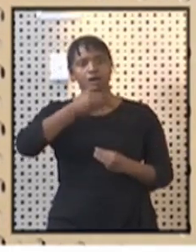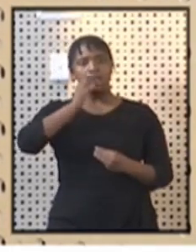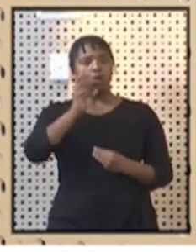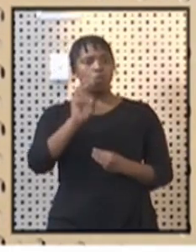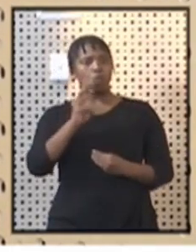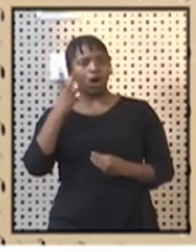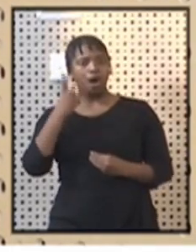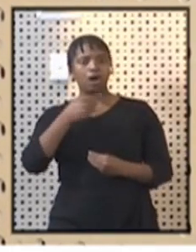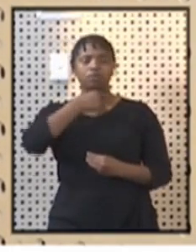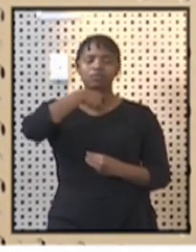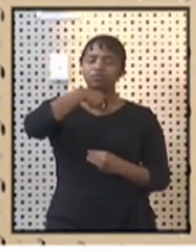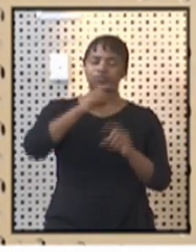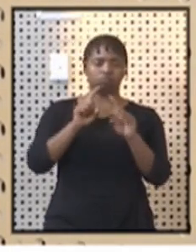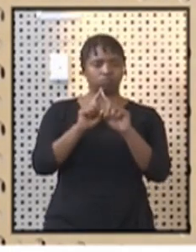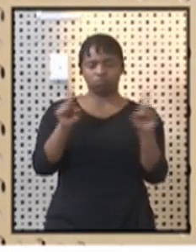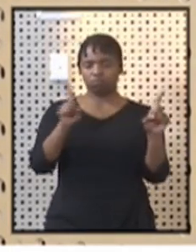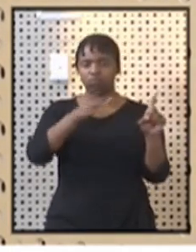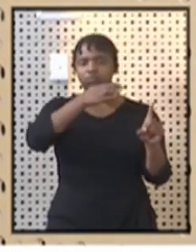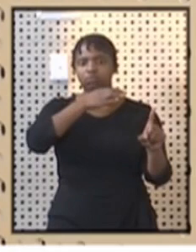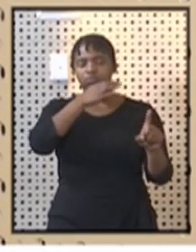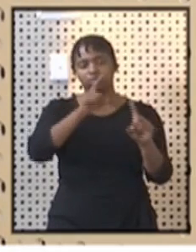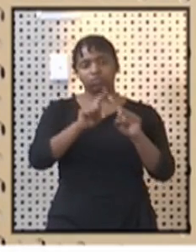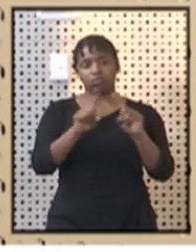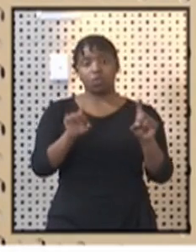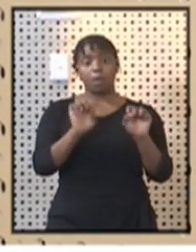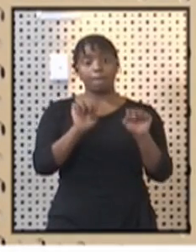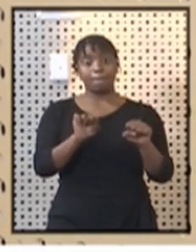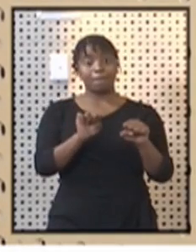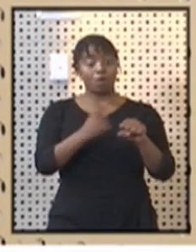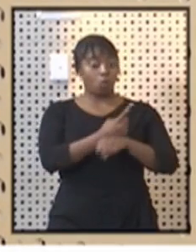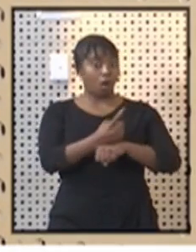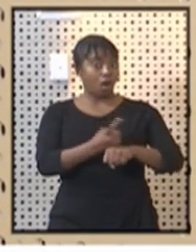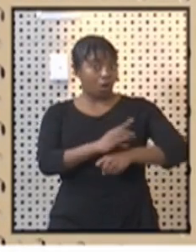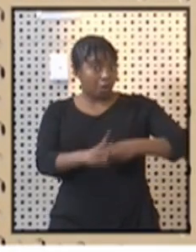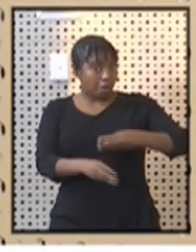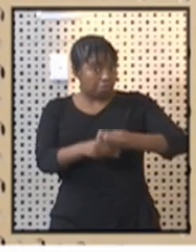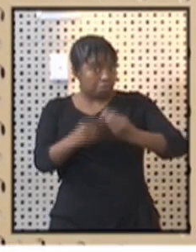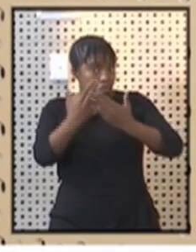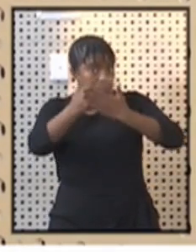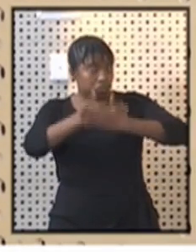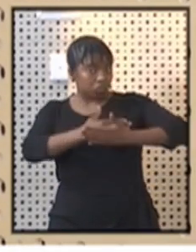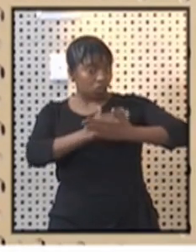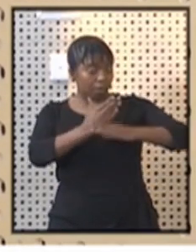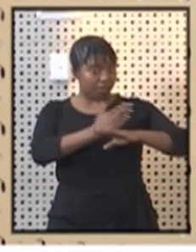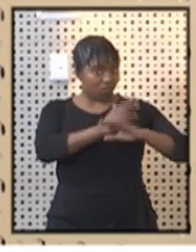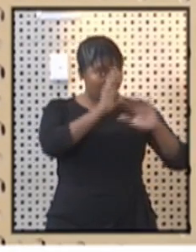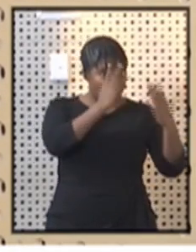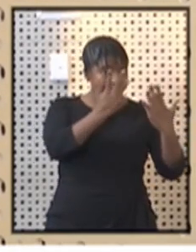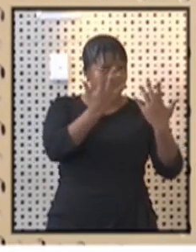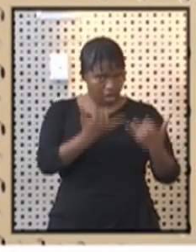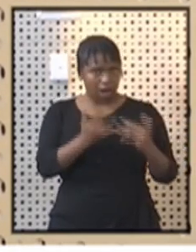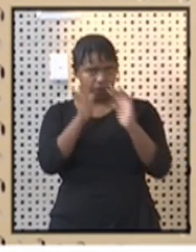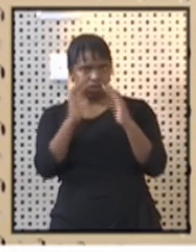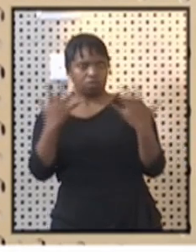one. What we got is the KFU. The last one that